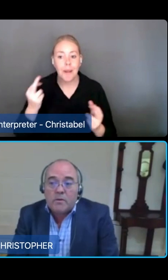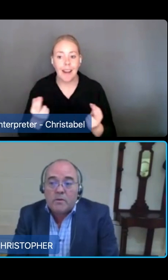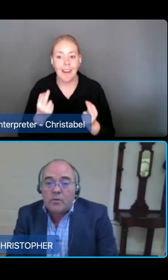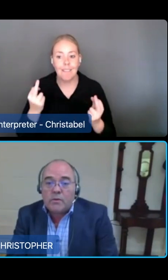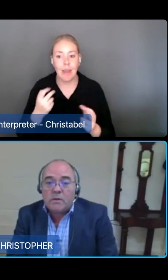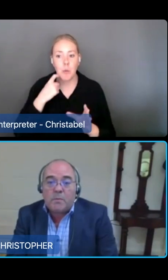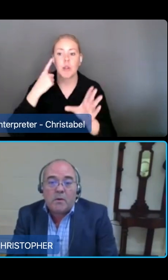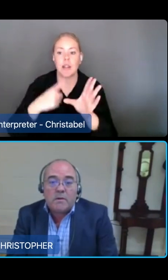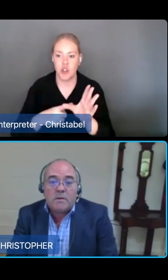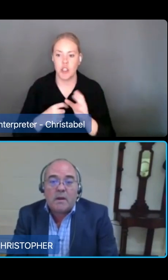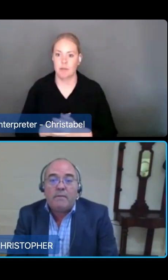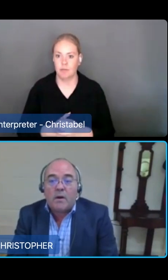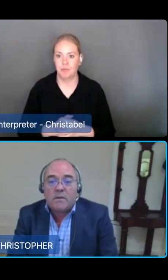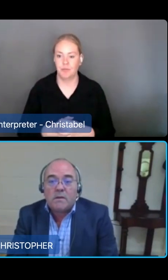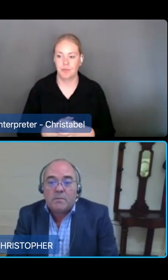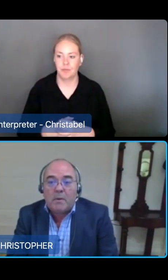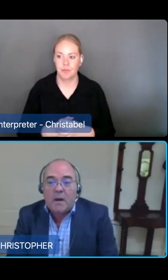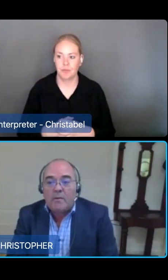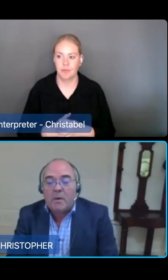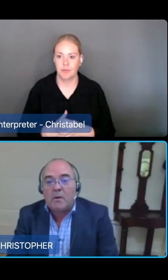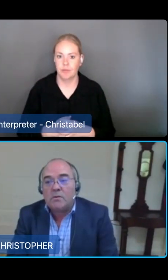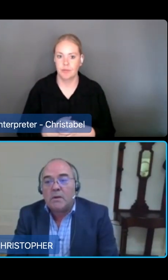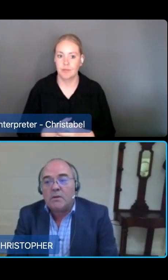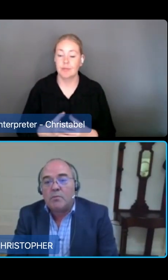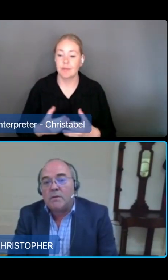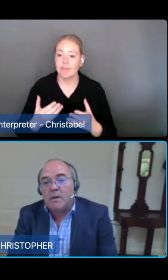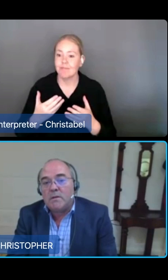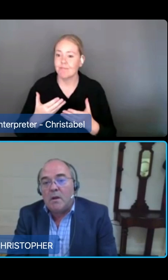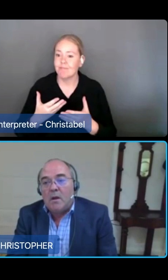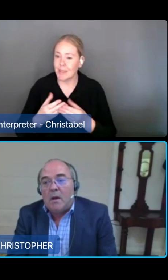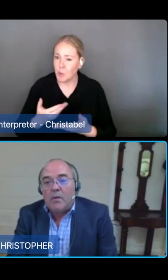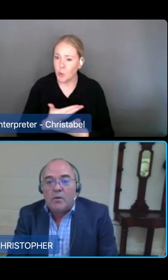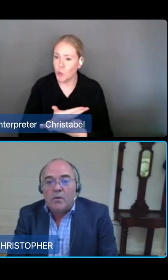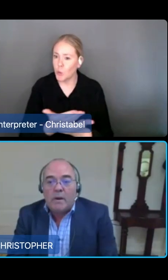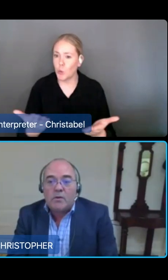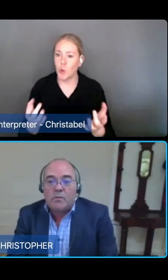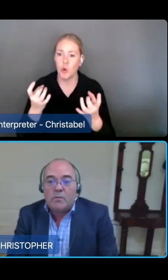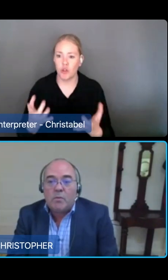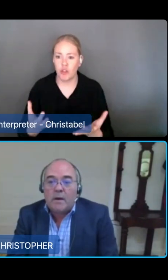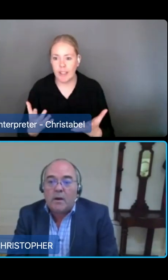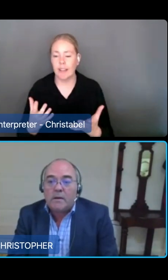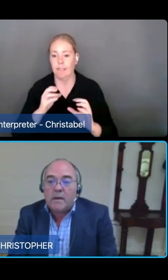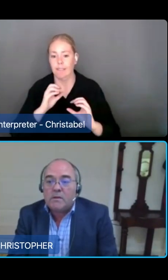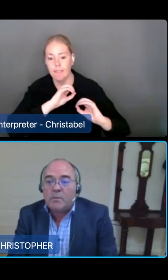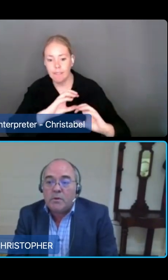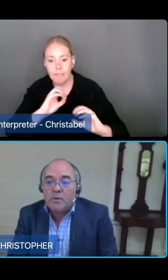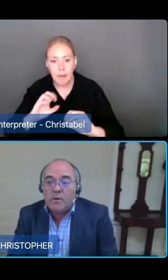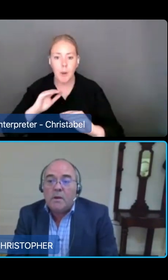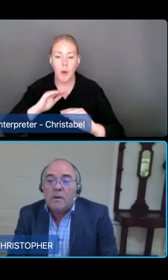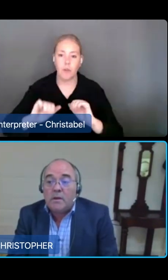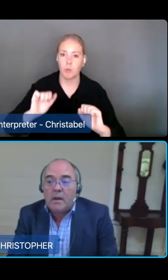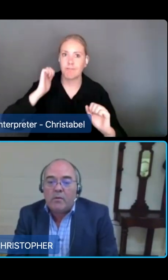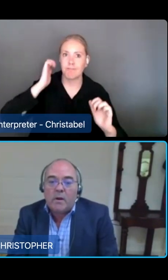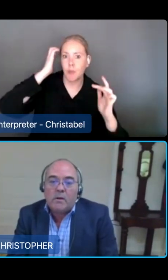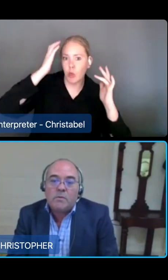contributed your thoughts, experiences and advice as part of the public consultation process on the new regulatory model. I'd like to take this opportunity